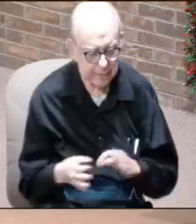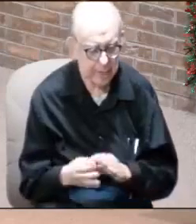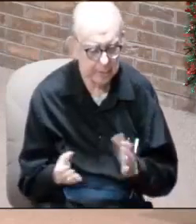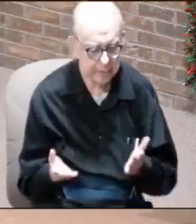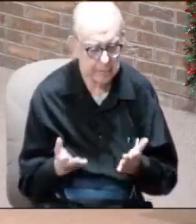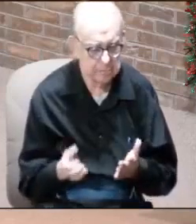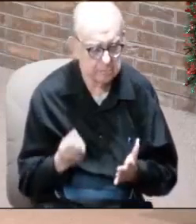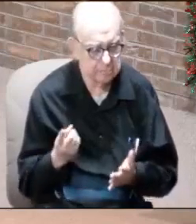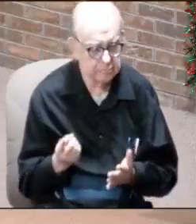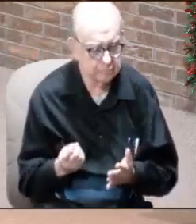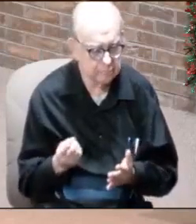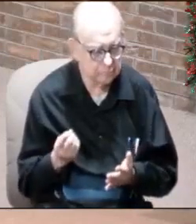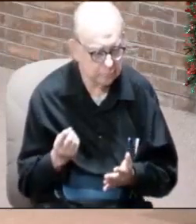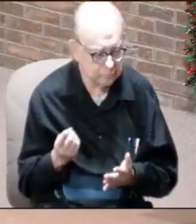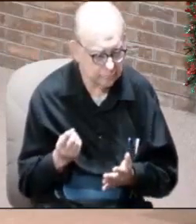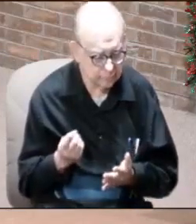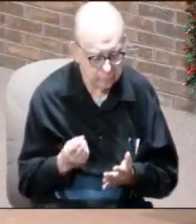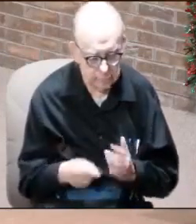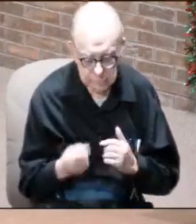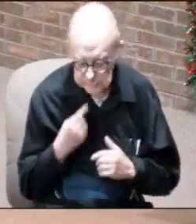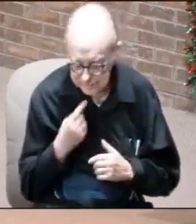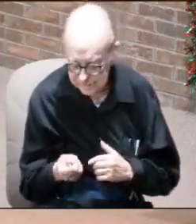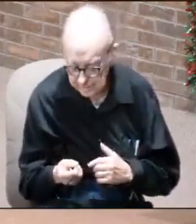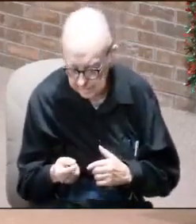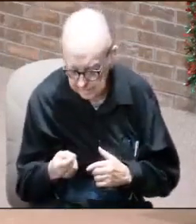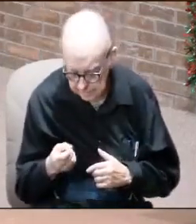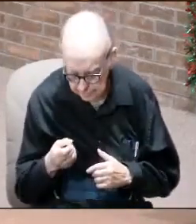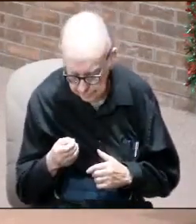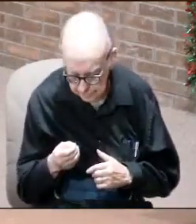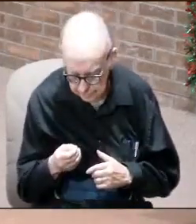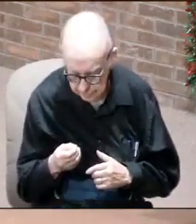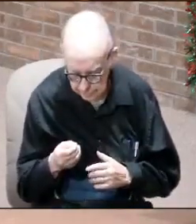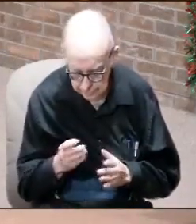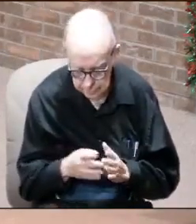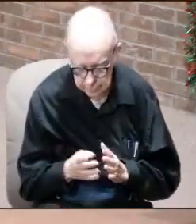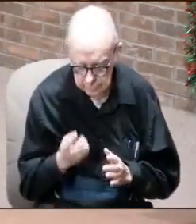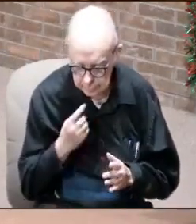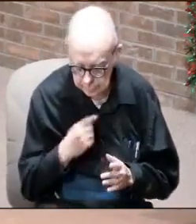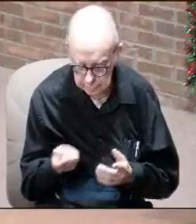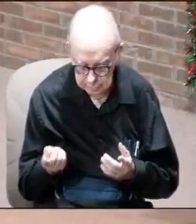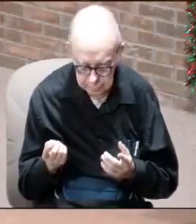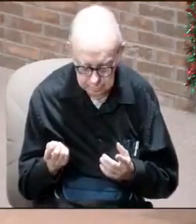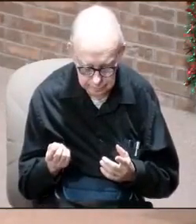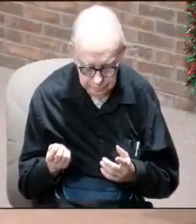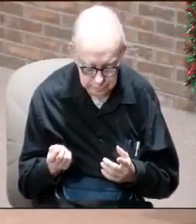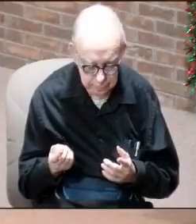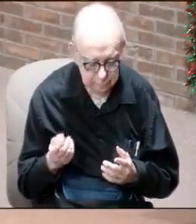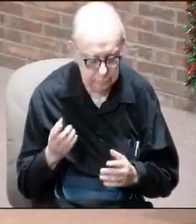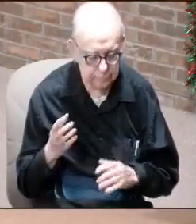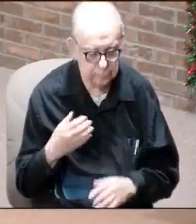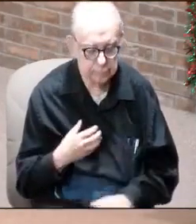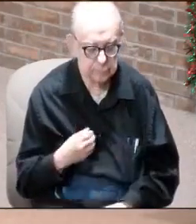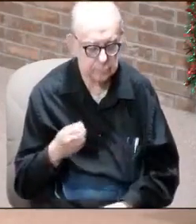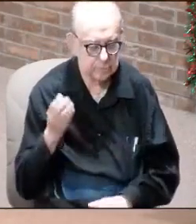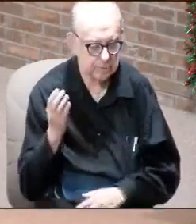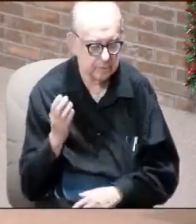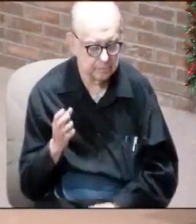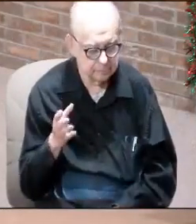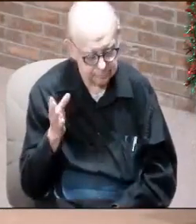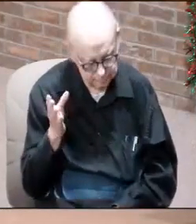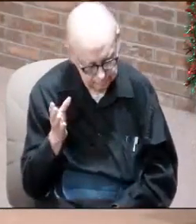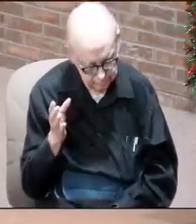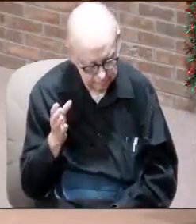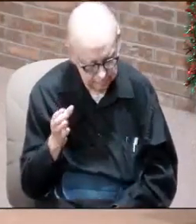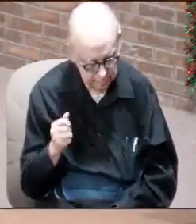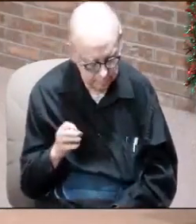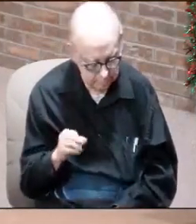and figuring out, okay, what are you saying? And he says that he was coming on a white horse. And we understand, okay,